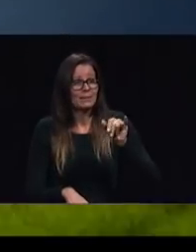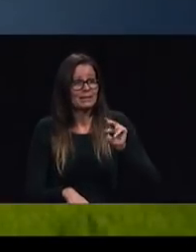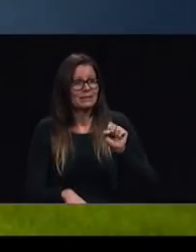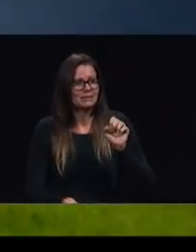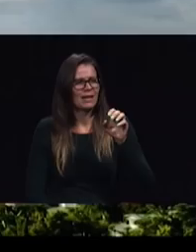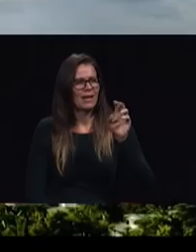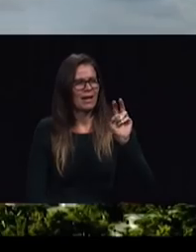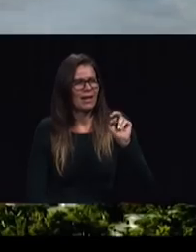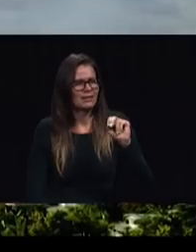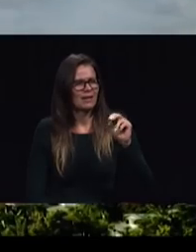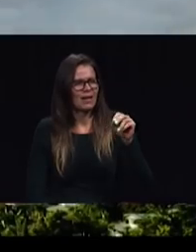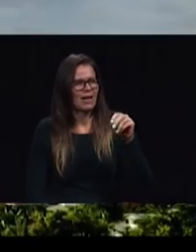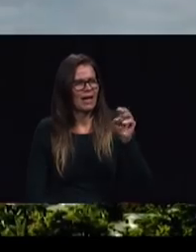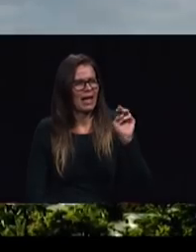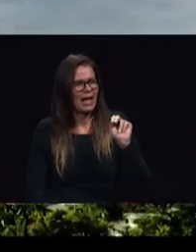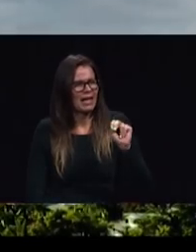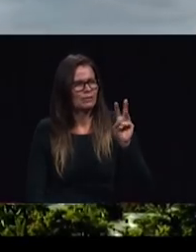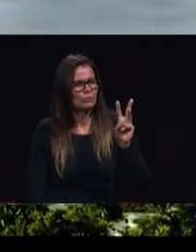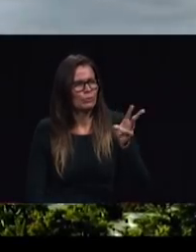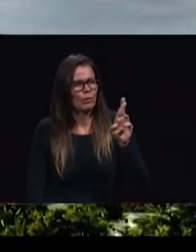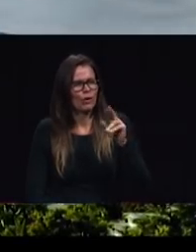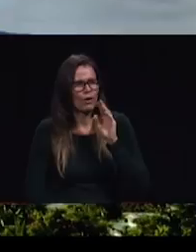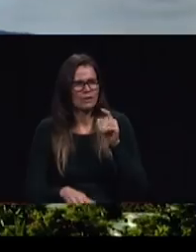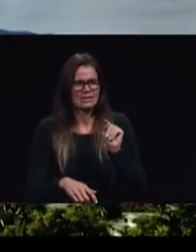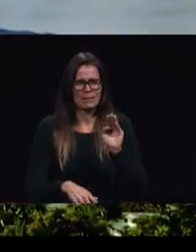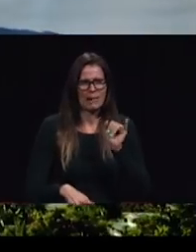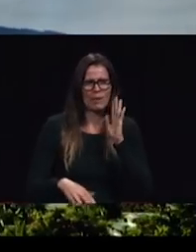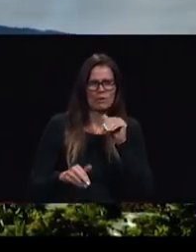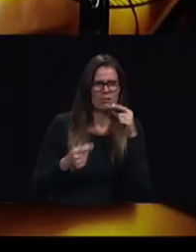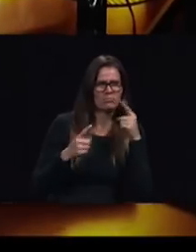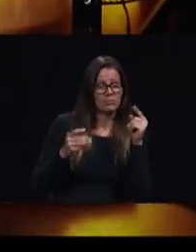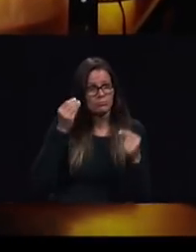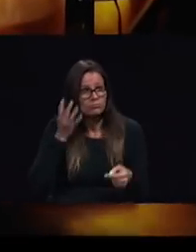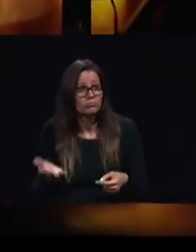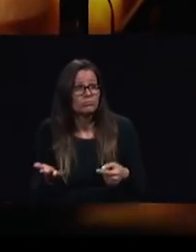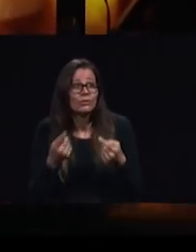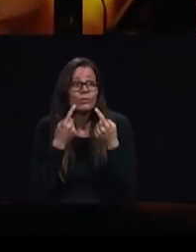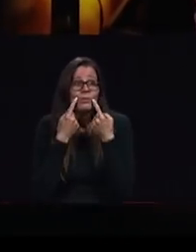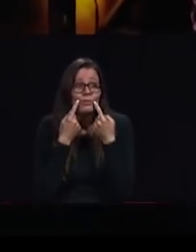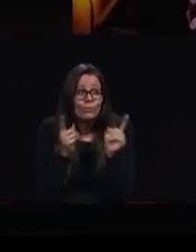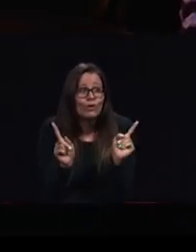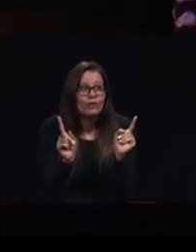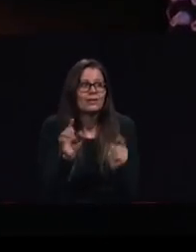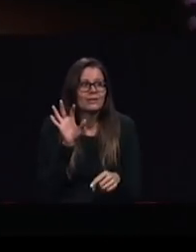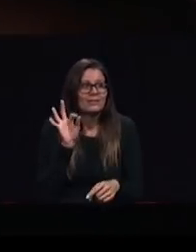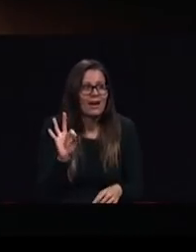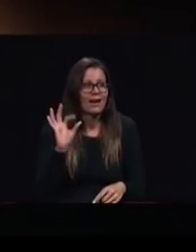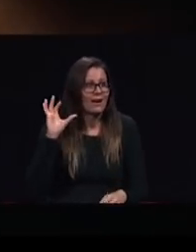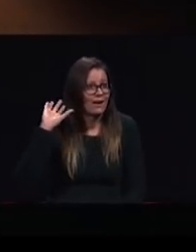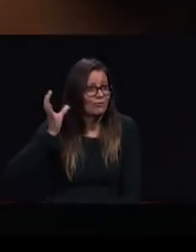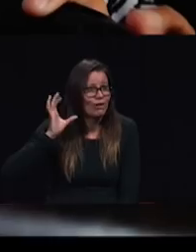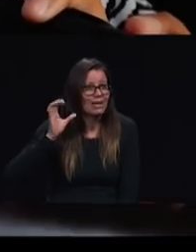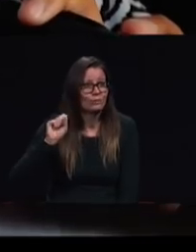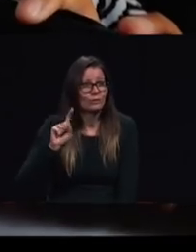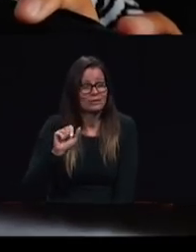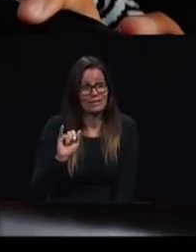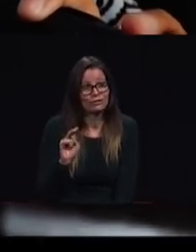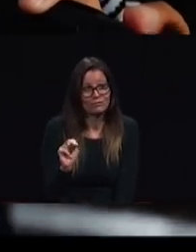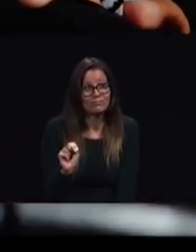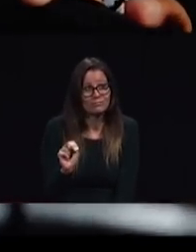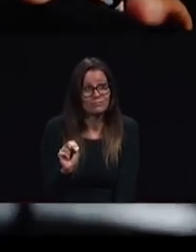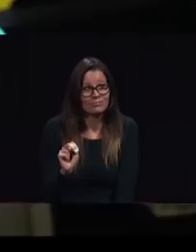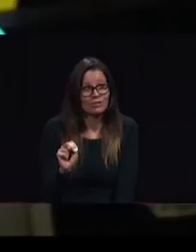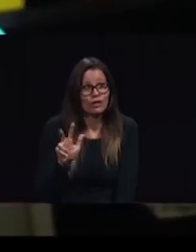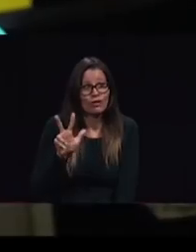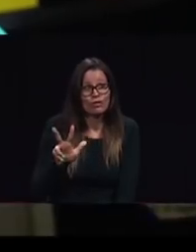here but it worked with nine radio stations and 36 lay people who were